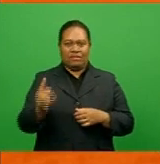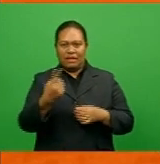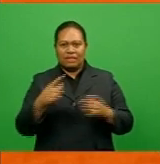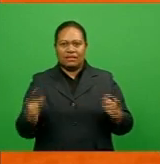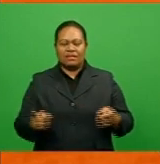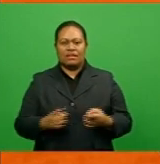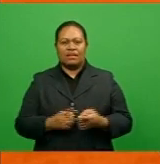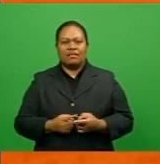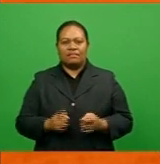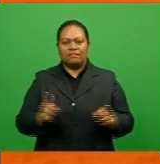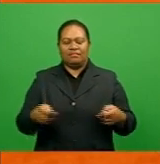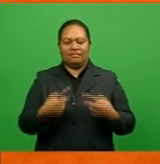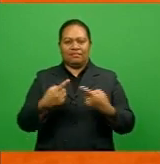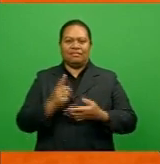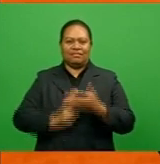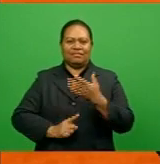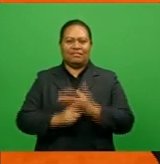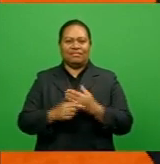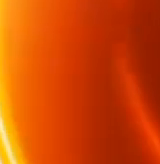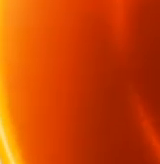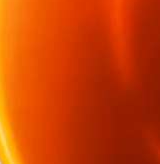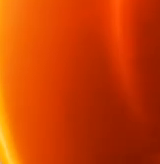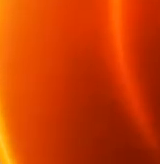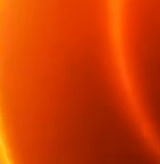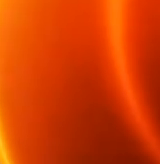like this laying the platform for an opening win.